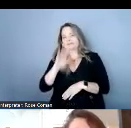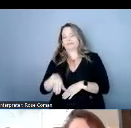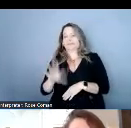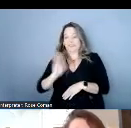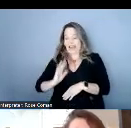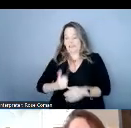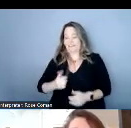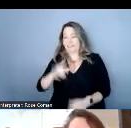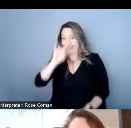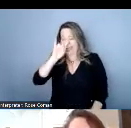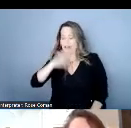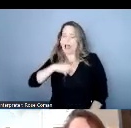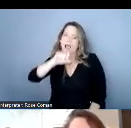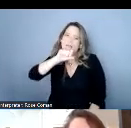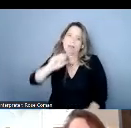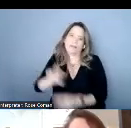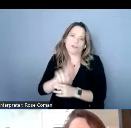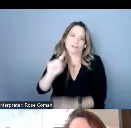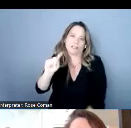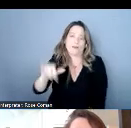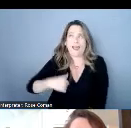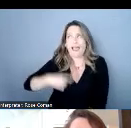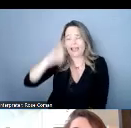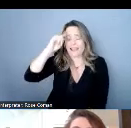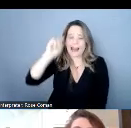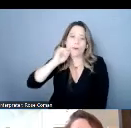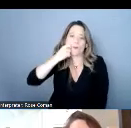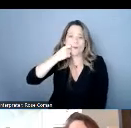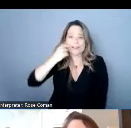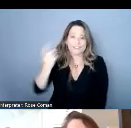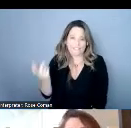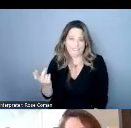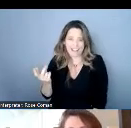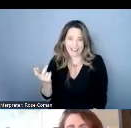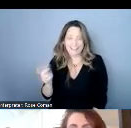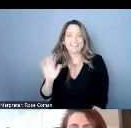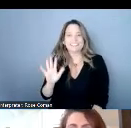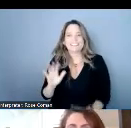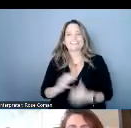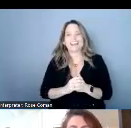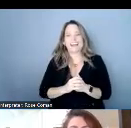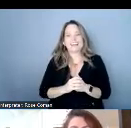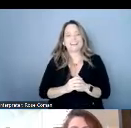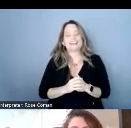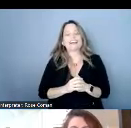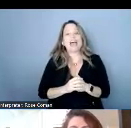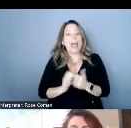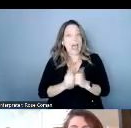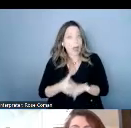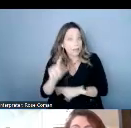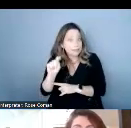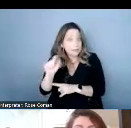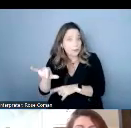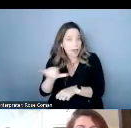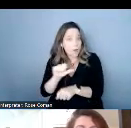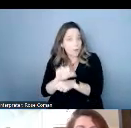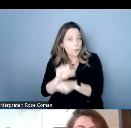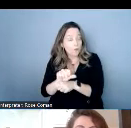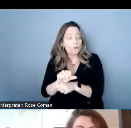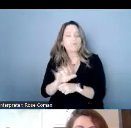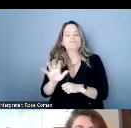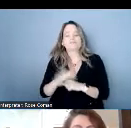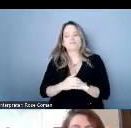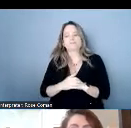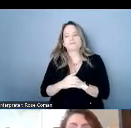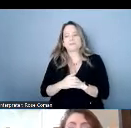using the tty i thought i was so cool um so the way that tty works is it's just like this